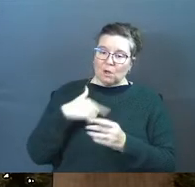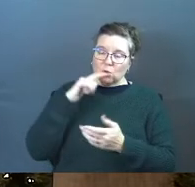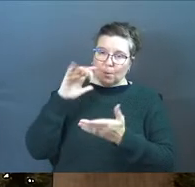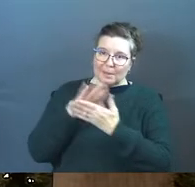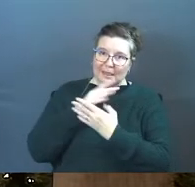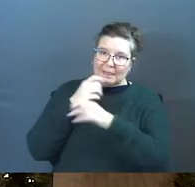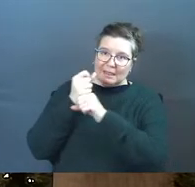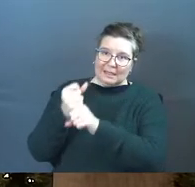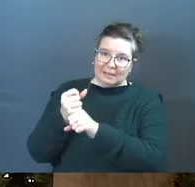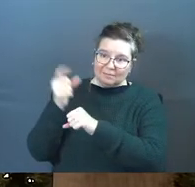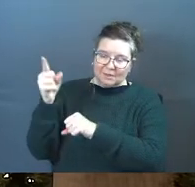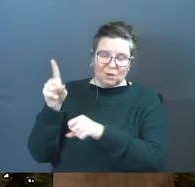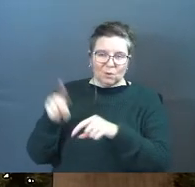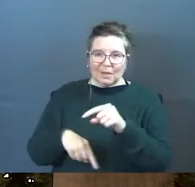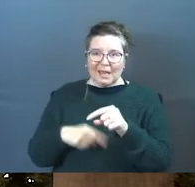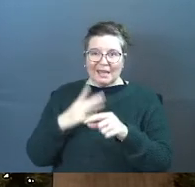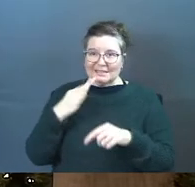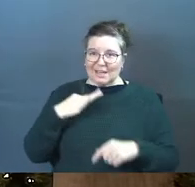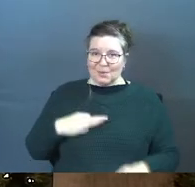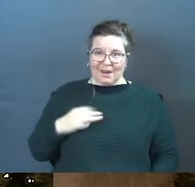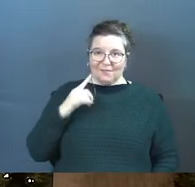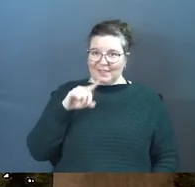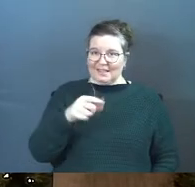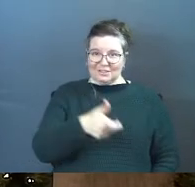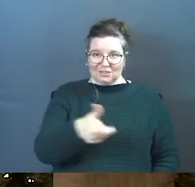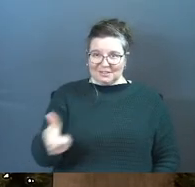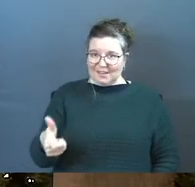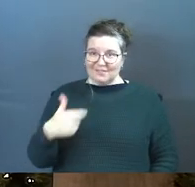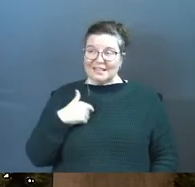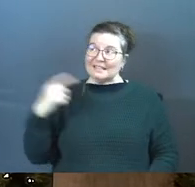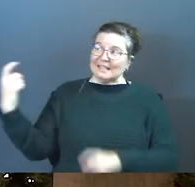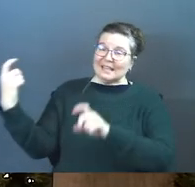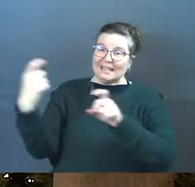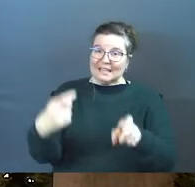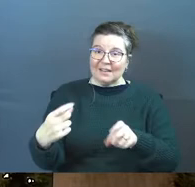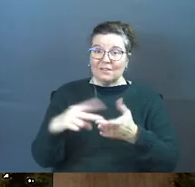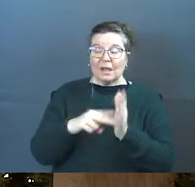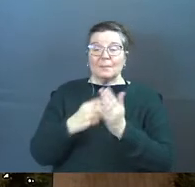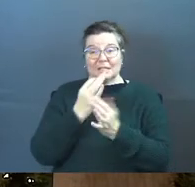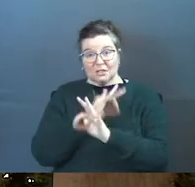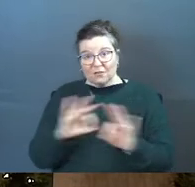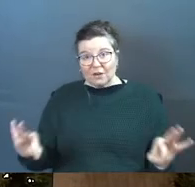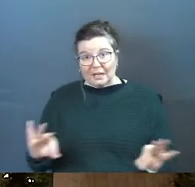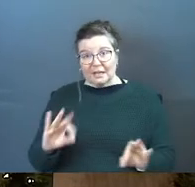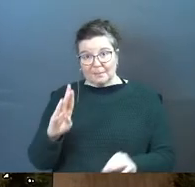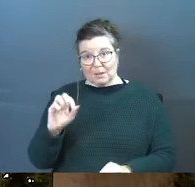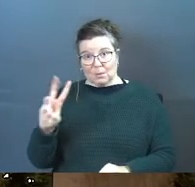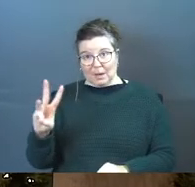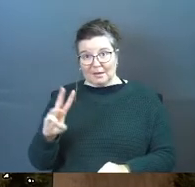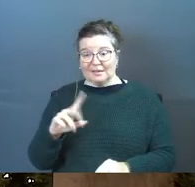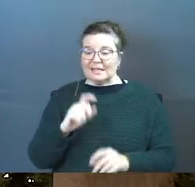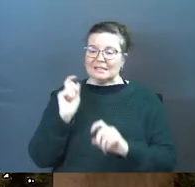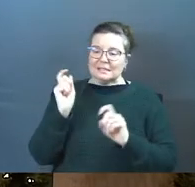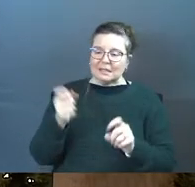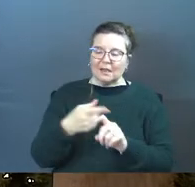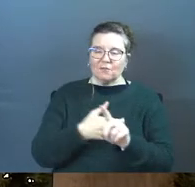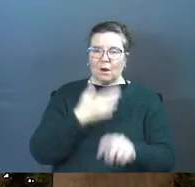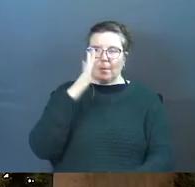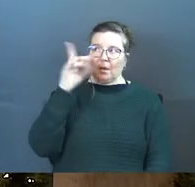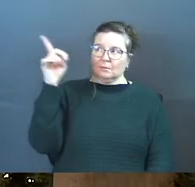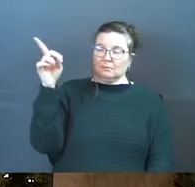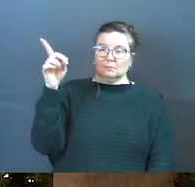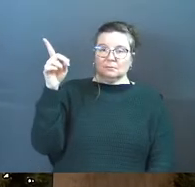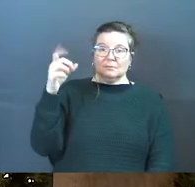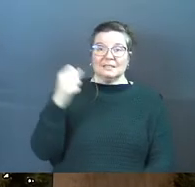you believed and you can't take credit for this. It is a gift. That means free, by the way. It is a gift from